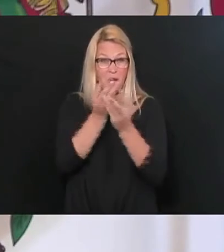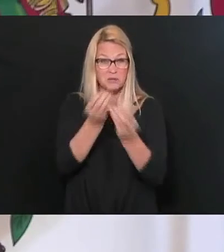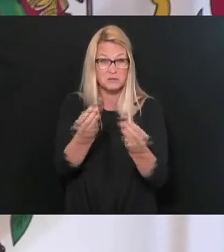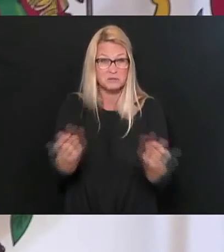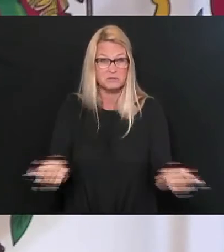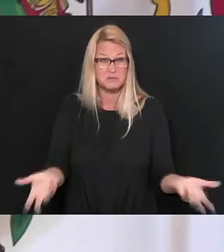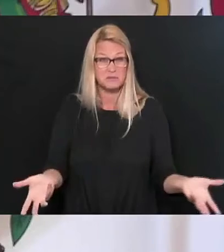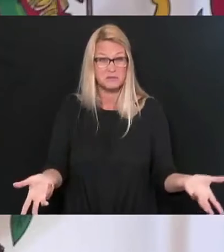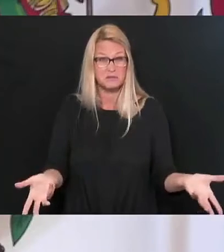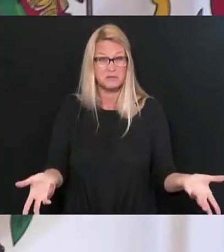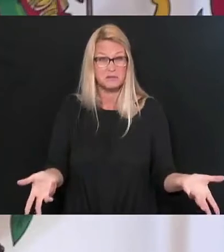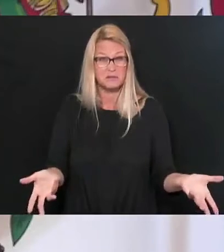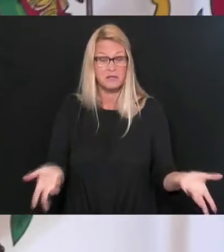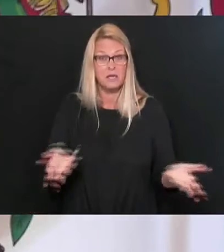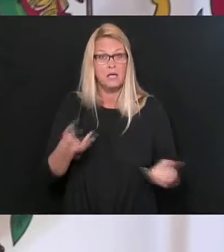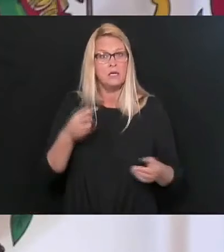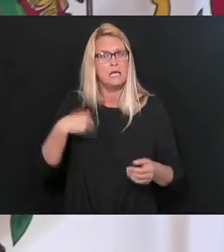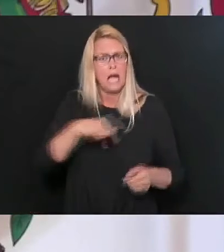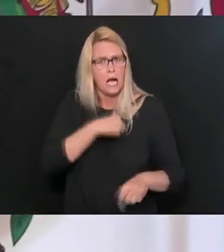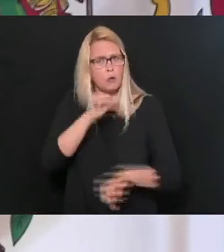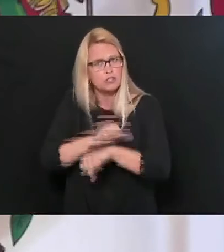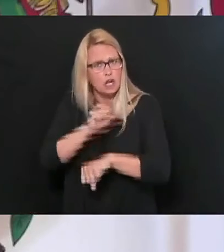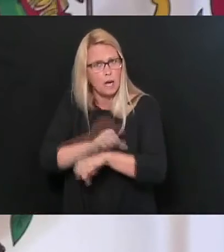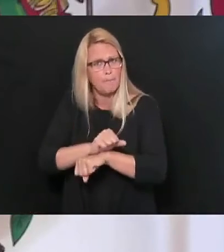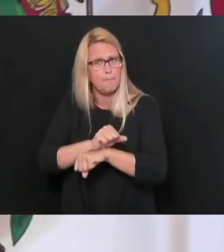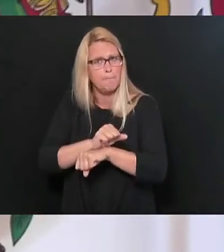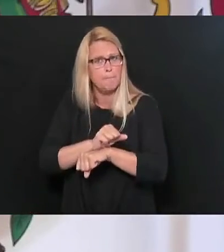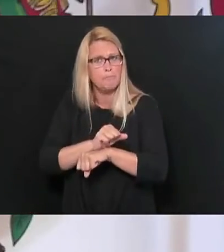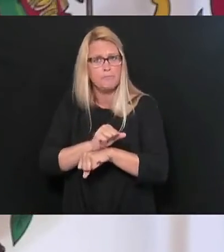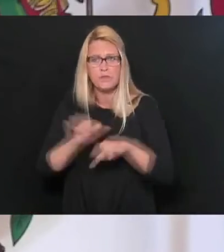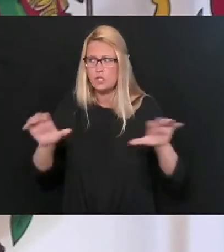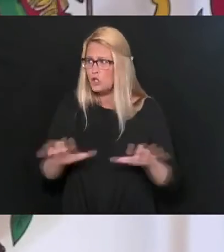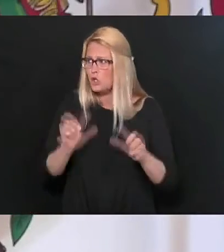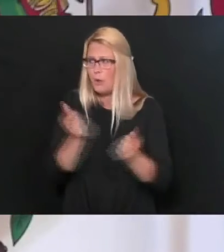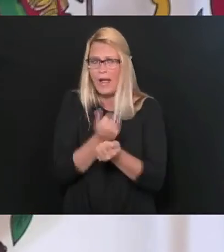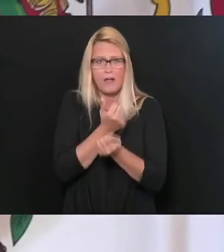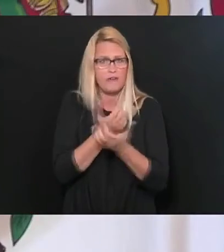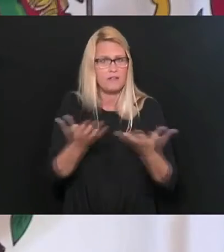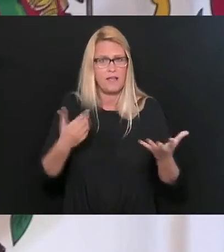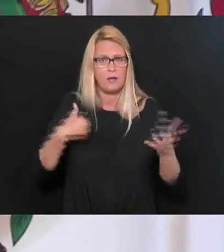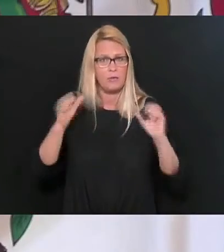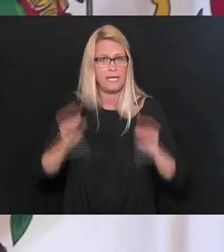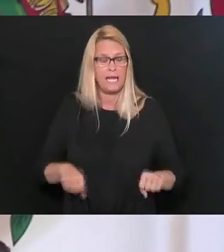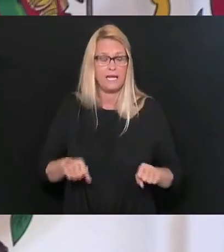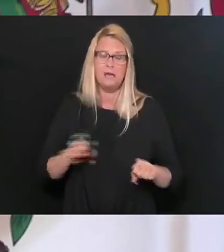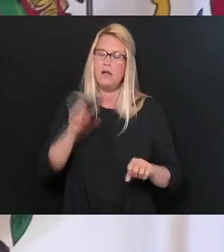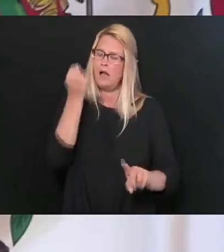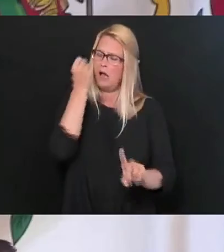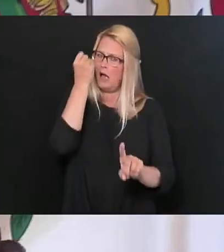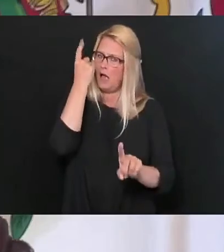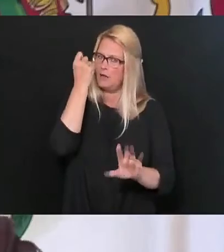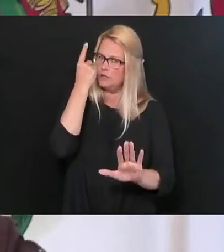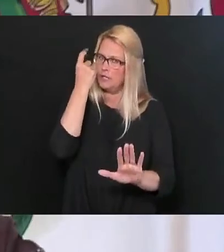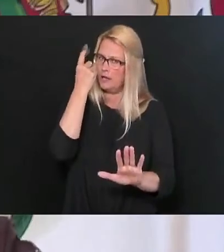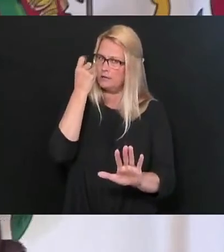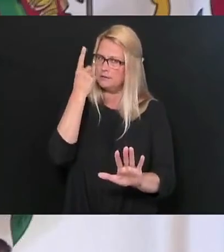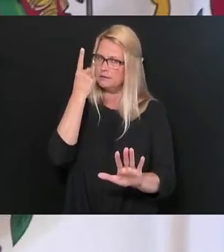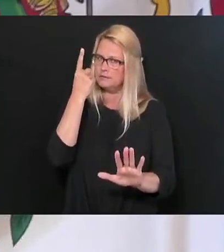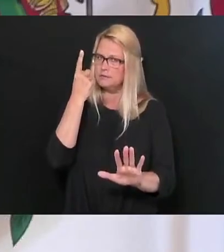is our duty, our duty to try to do everything we can be. Now we don't need to be a bunch of,